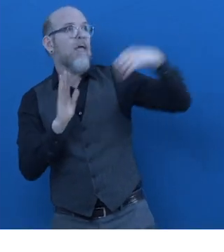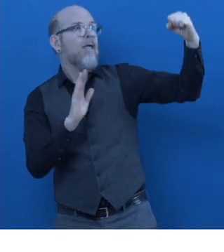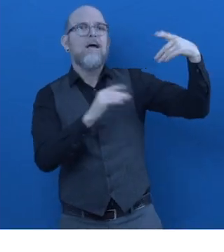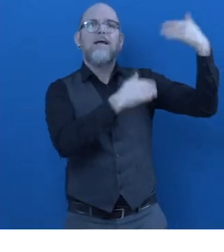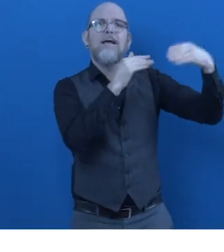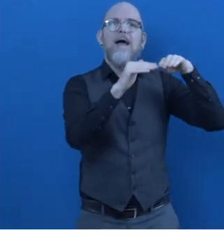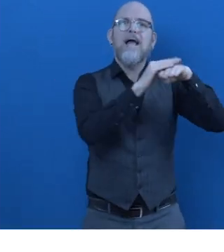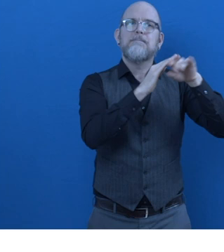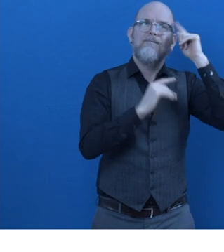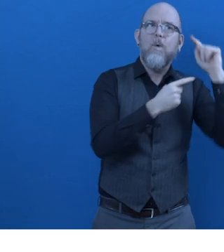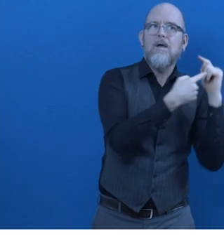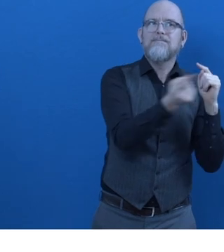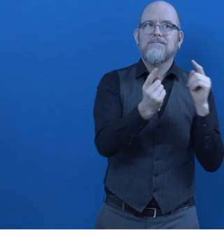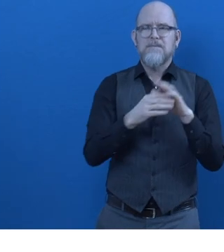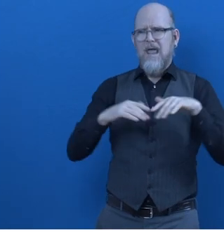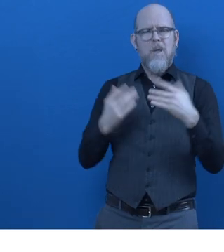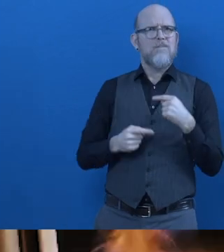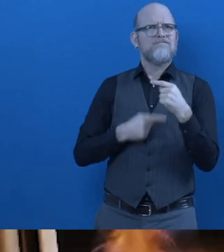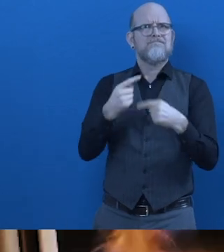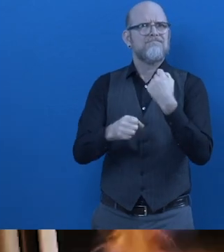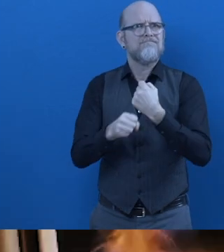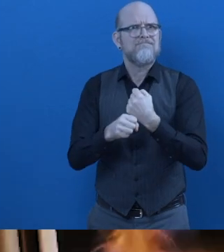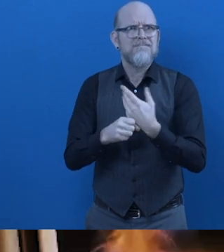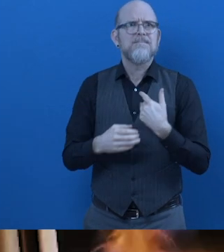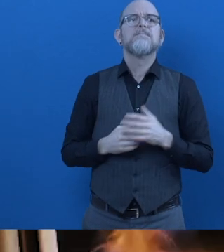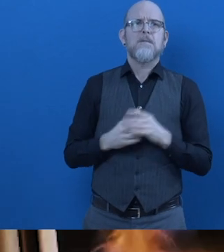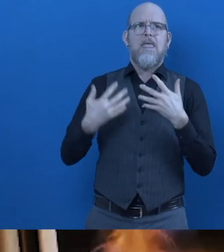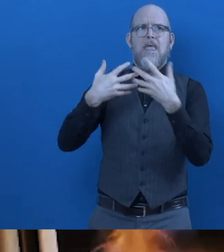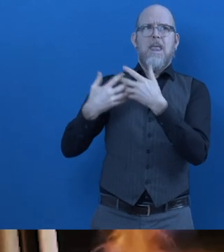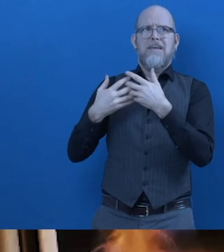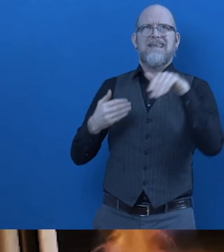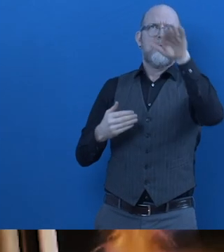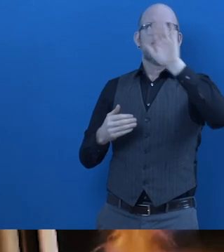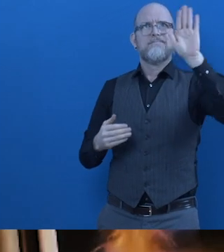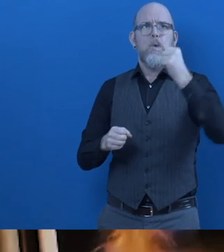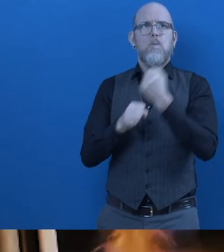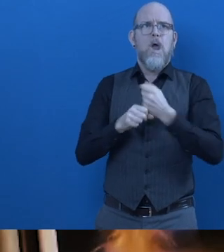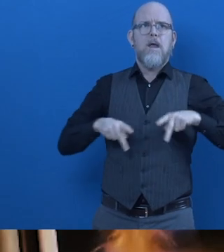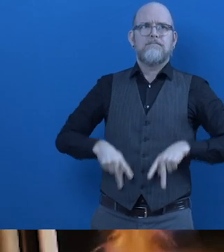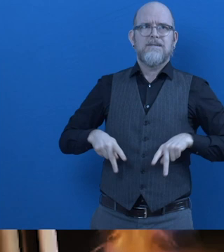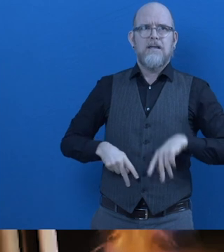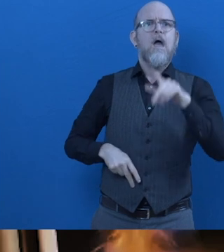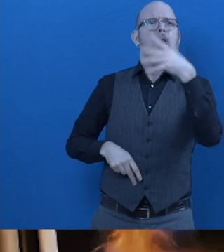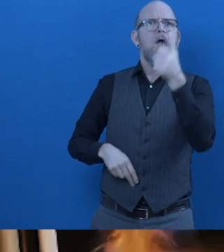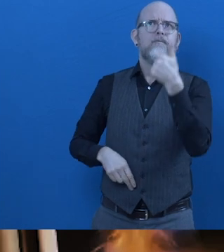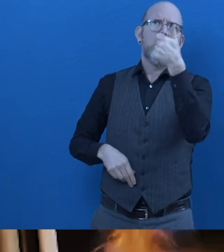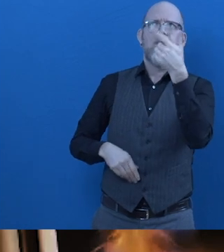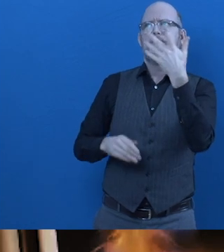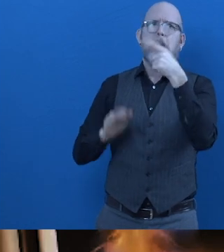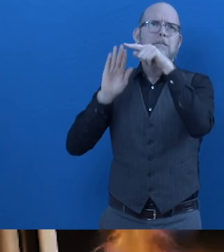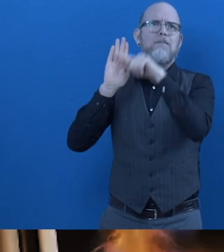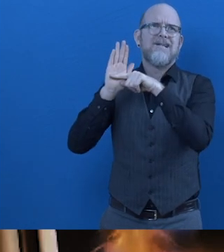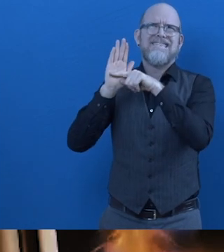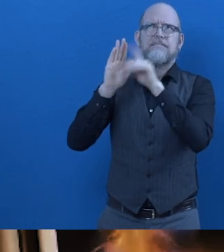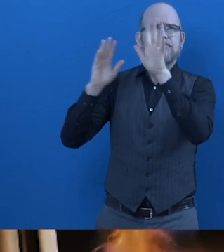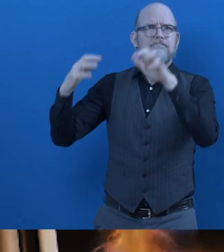How does PEAT work? The United States Department of Labor's Office of Disability Employment Policy funds a core